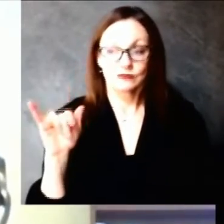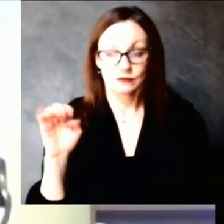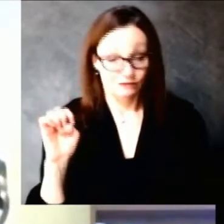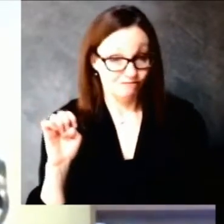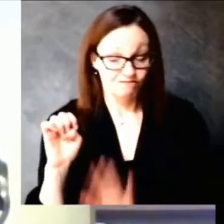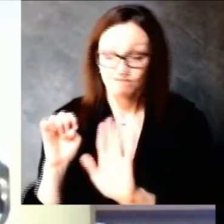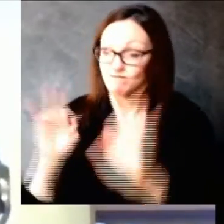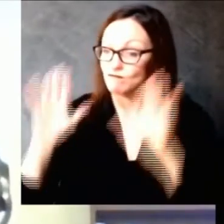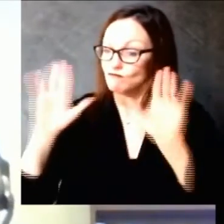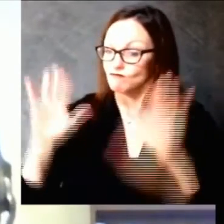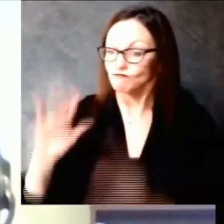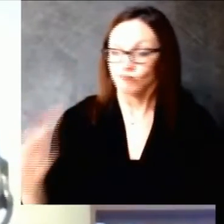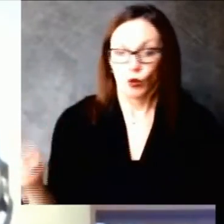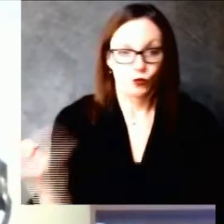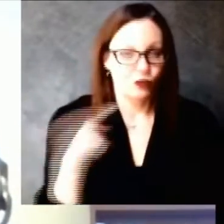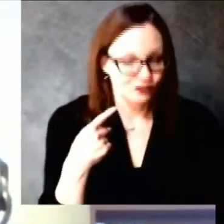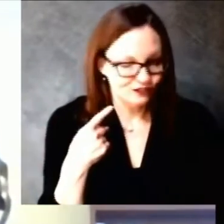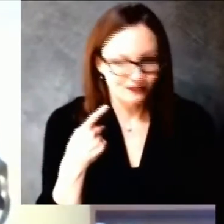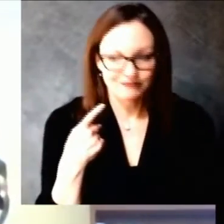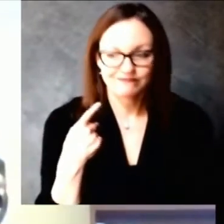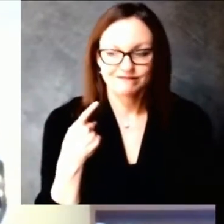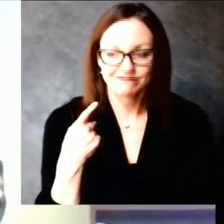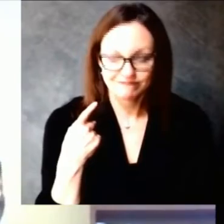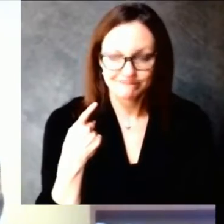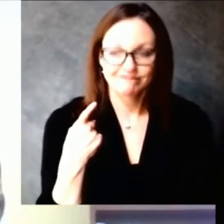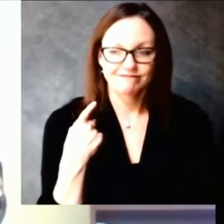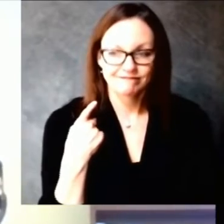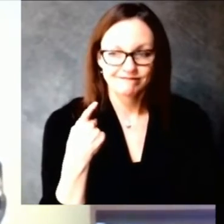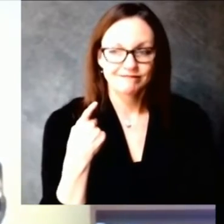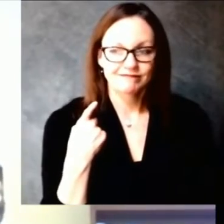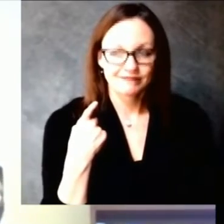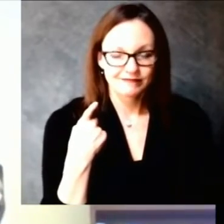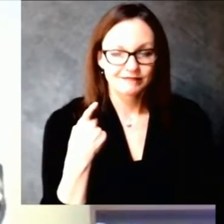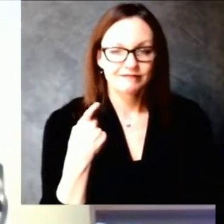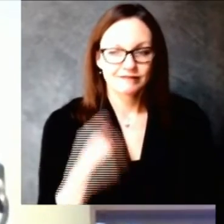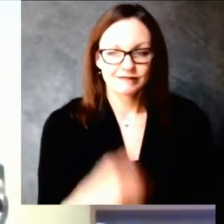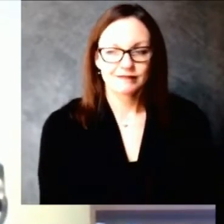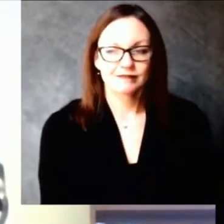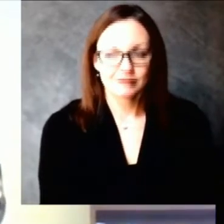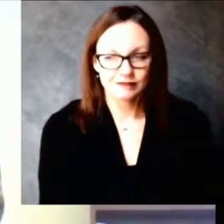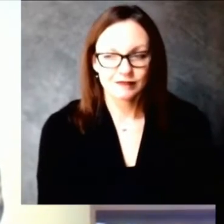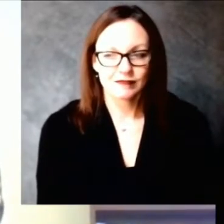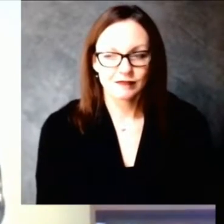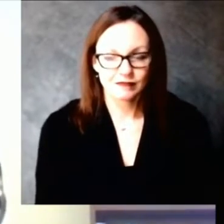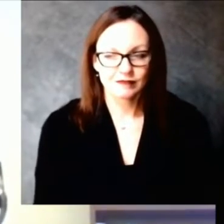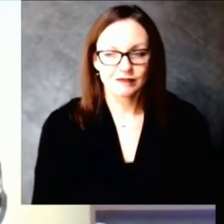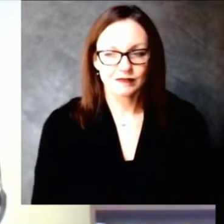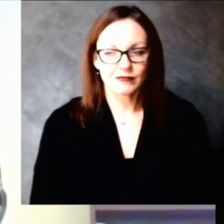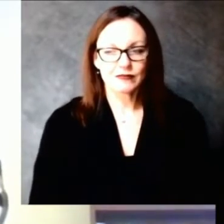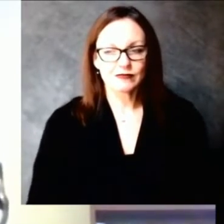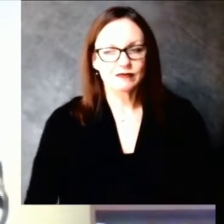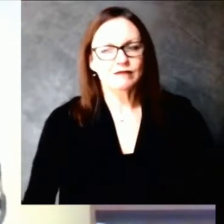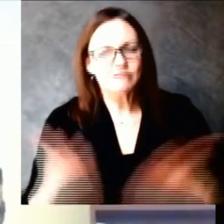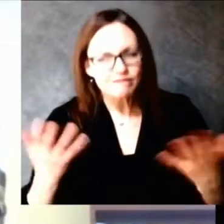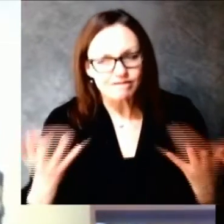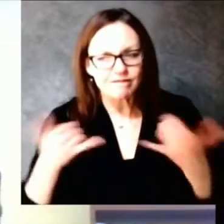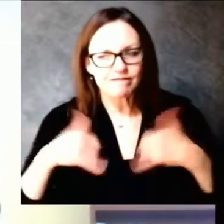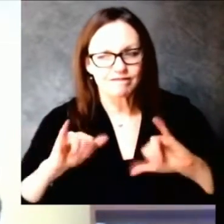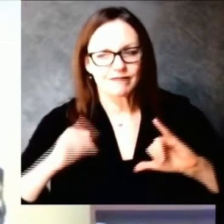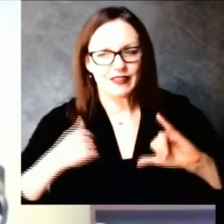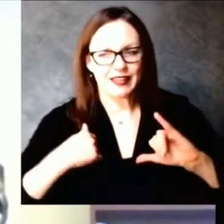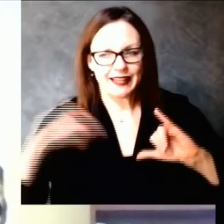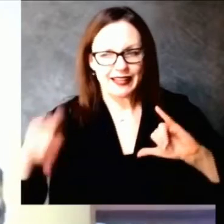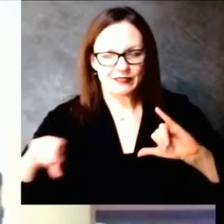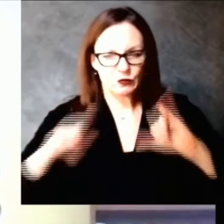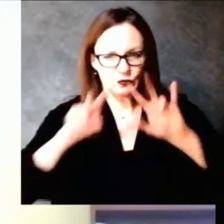very quickly and designing an allocation process we have constantly evaluated and adapted